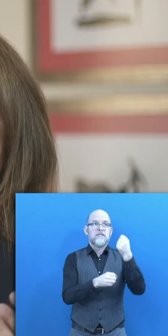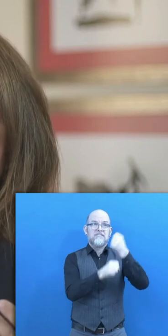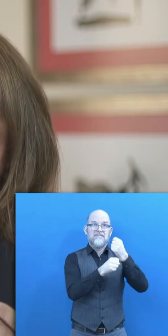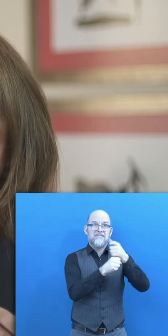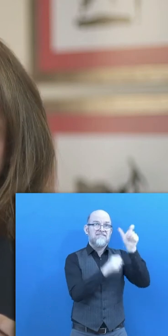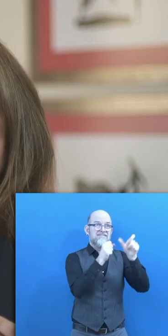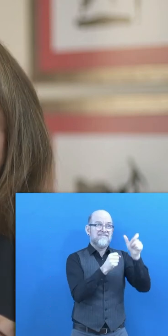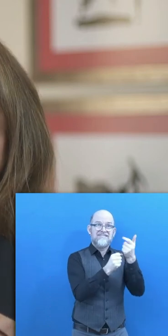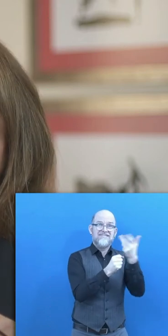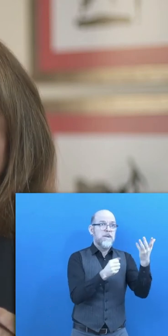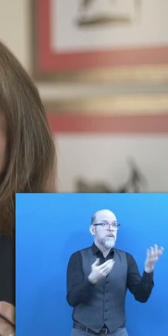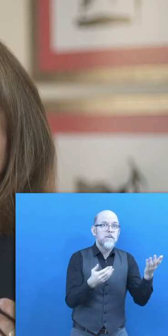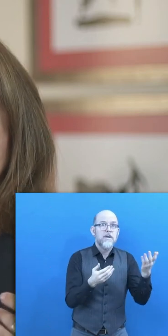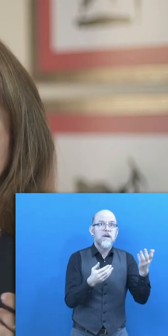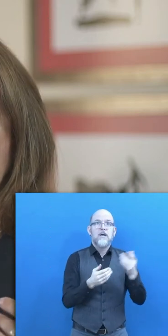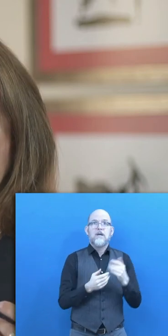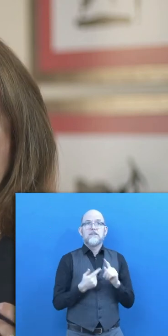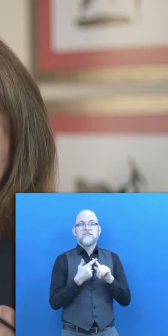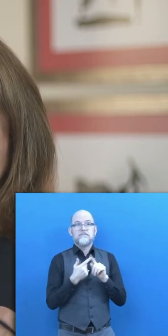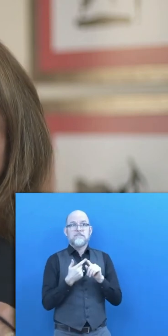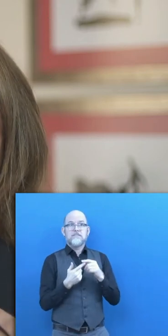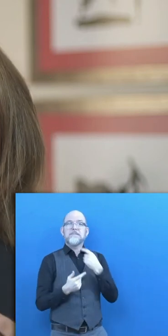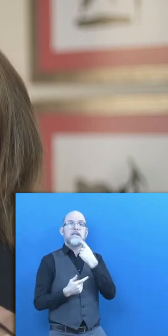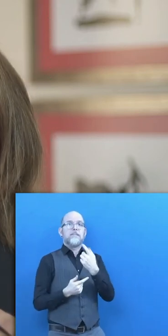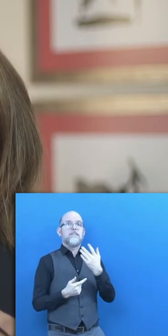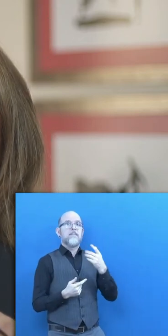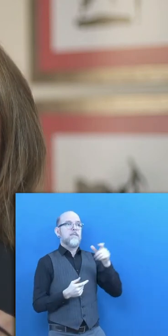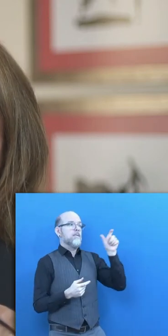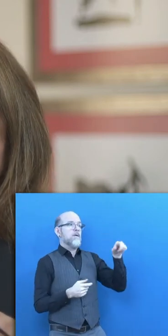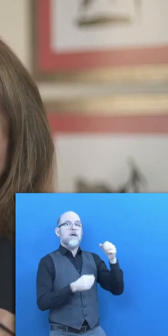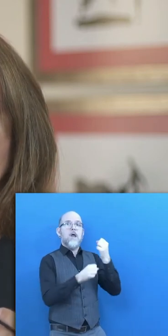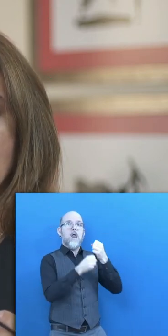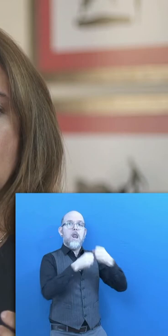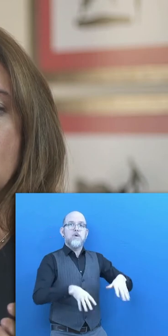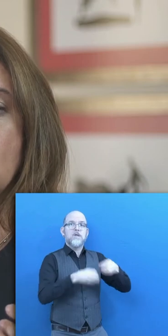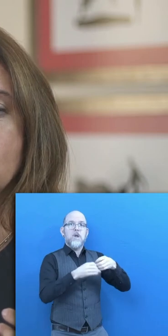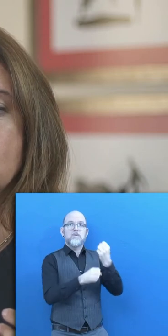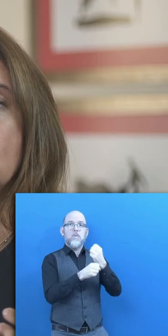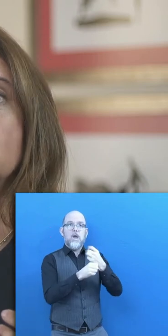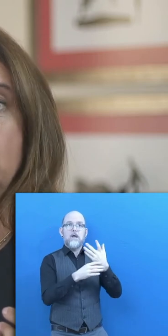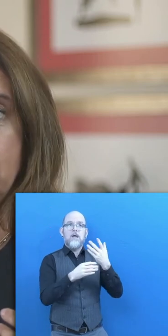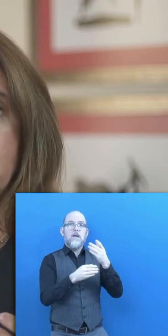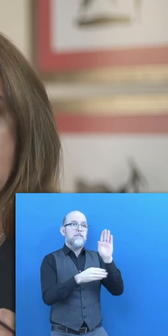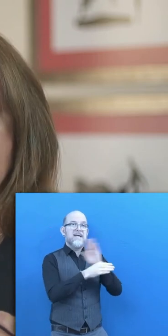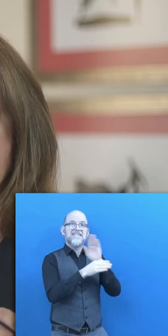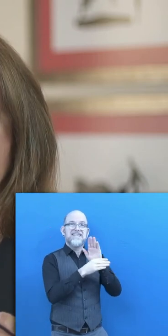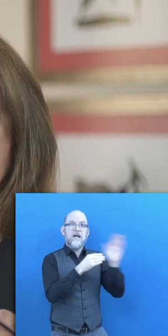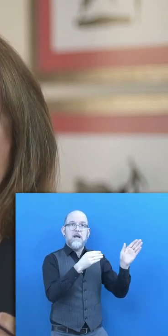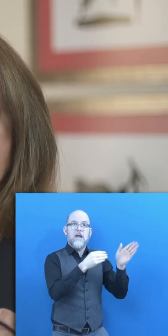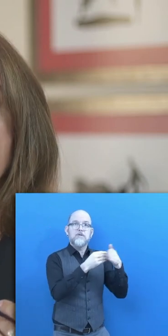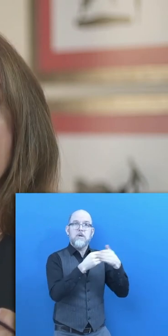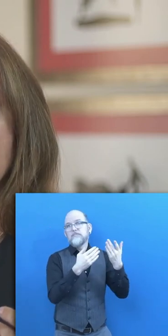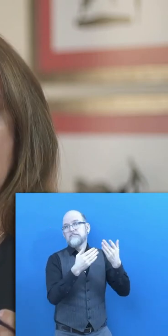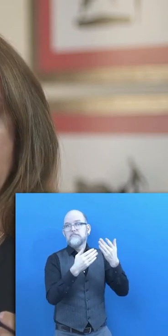Firstly, a significant increase in the employment rates due to the closure of businesses.